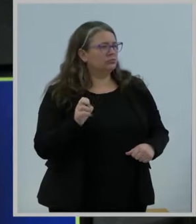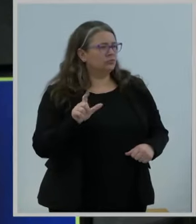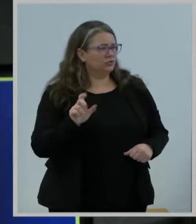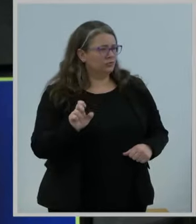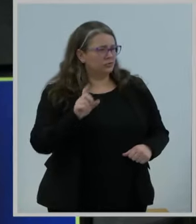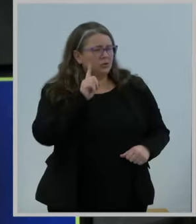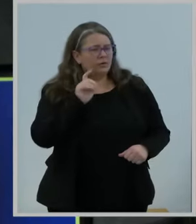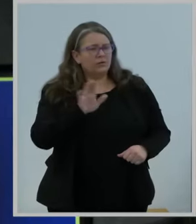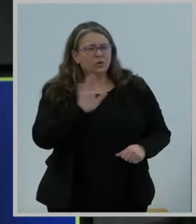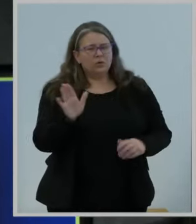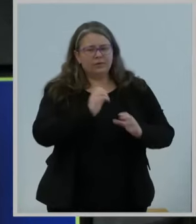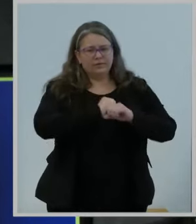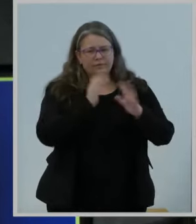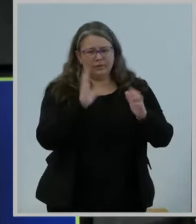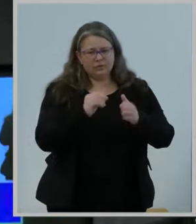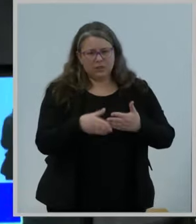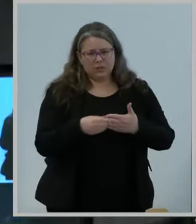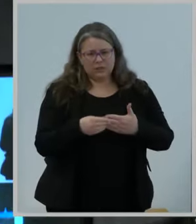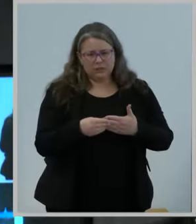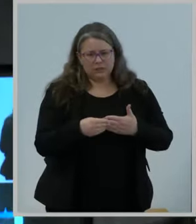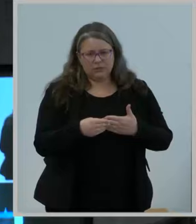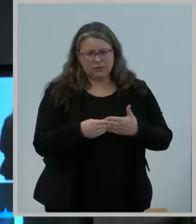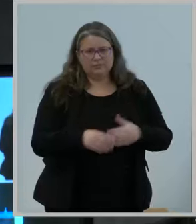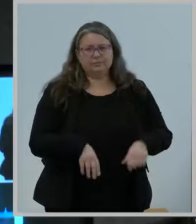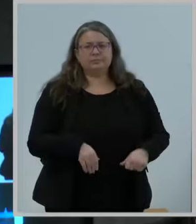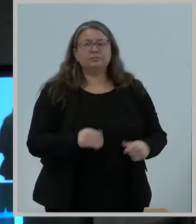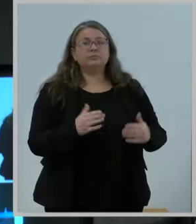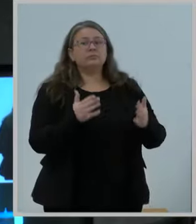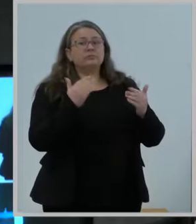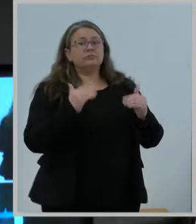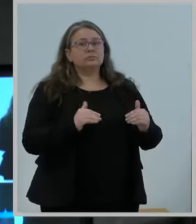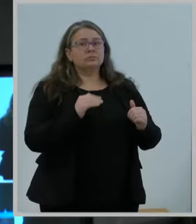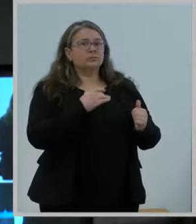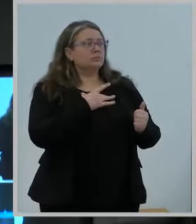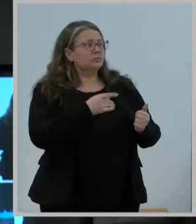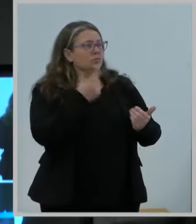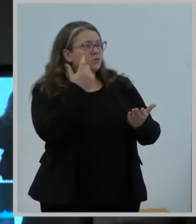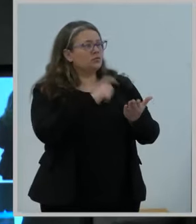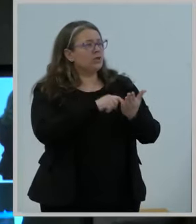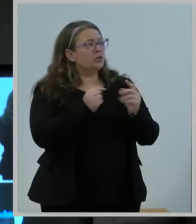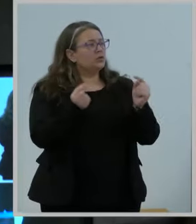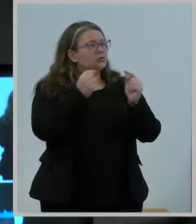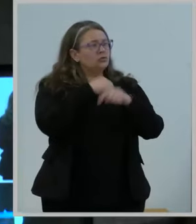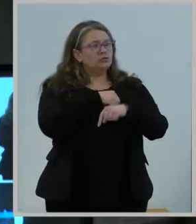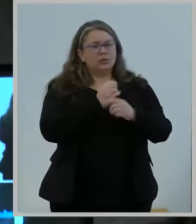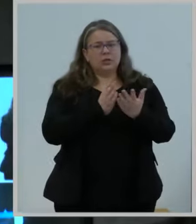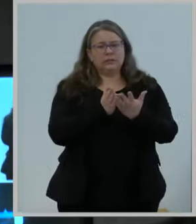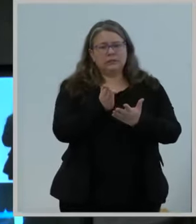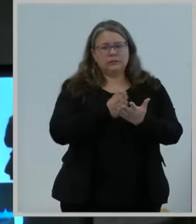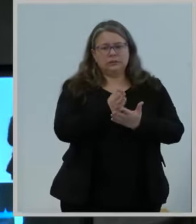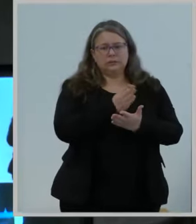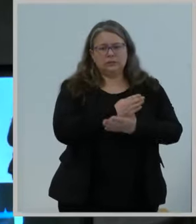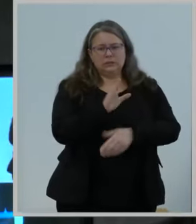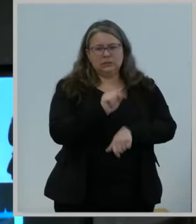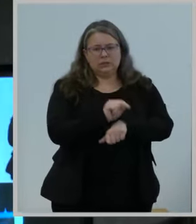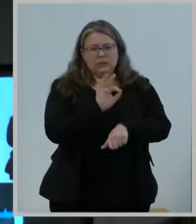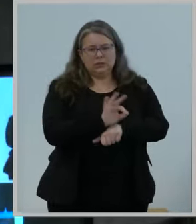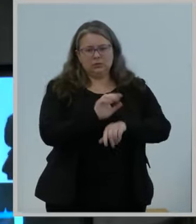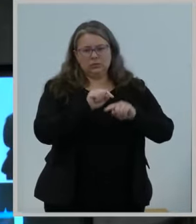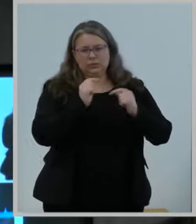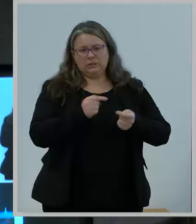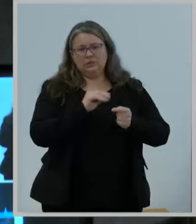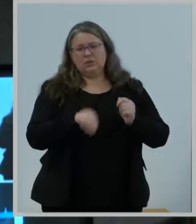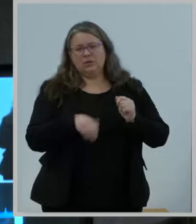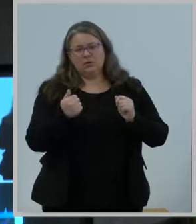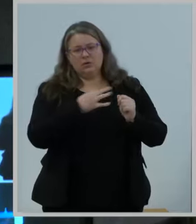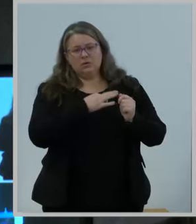I would also like to recognize the Cross-Disciplinary Task Force team and other staff in the Office of